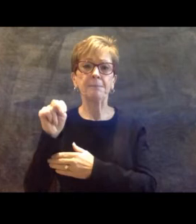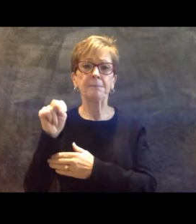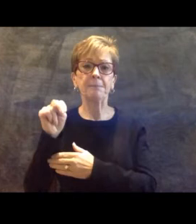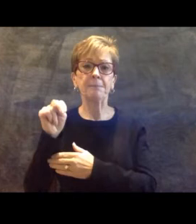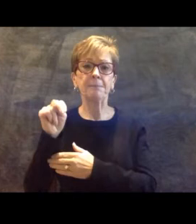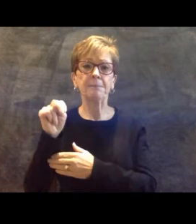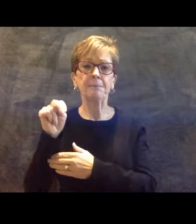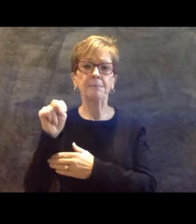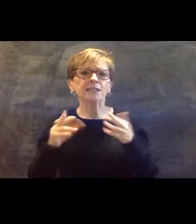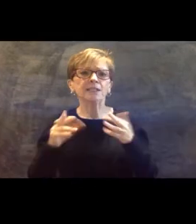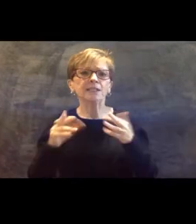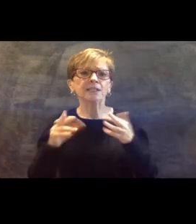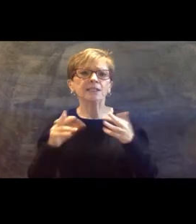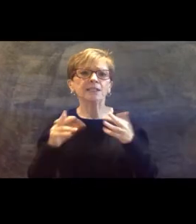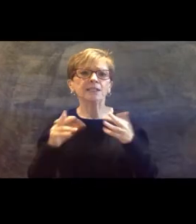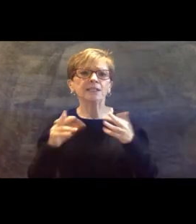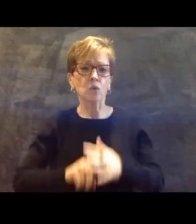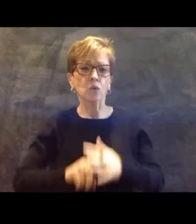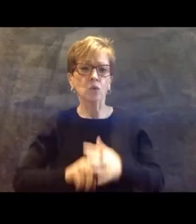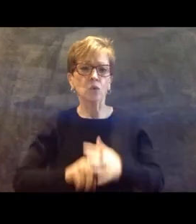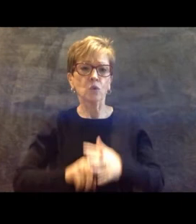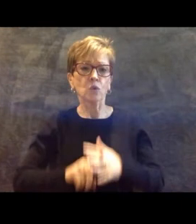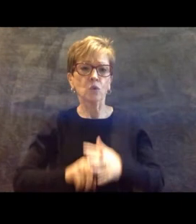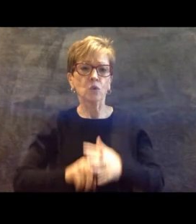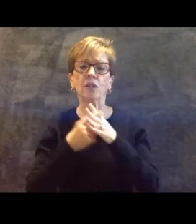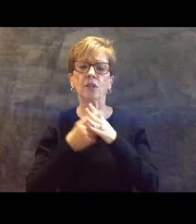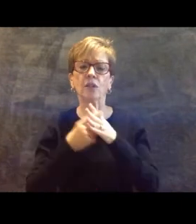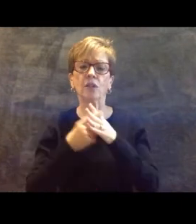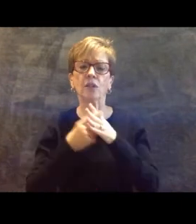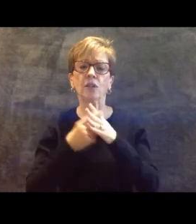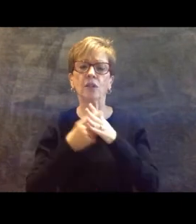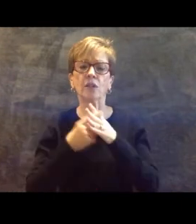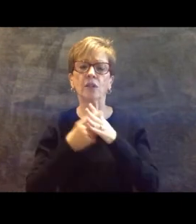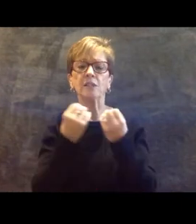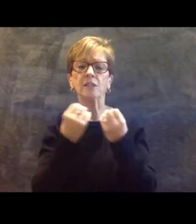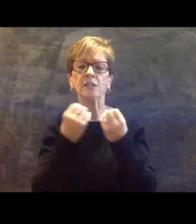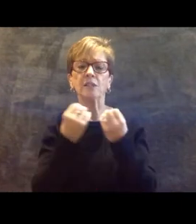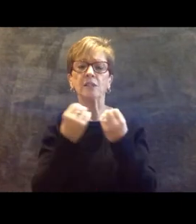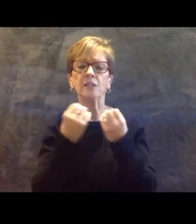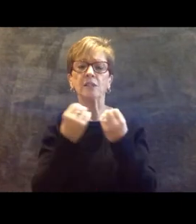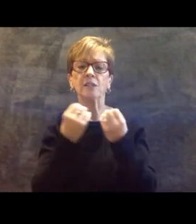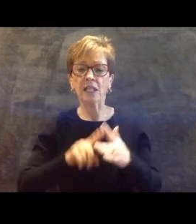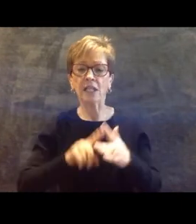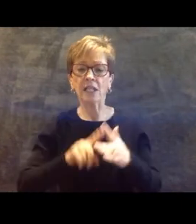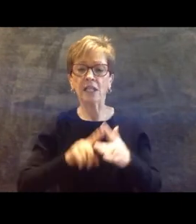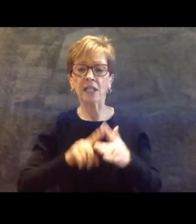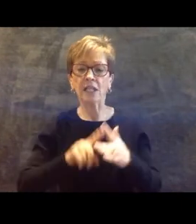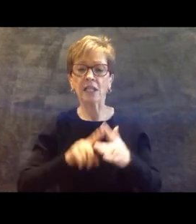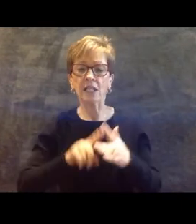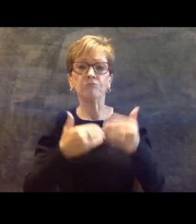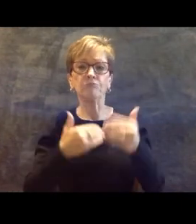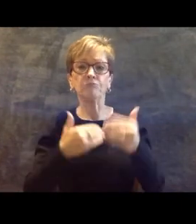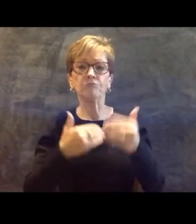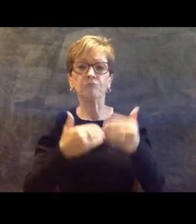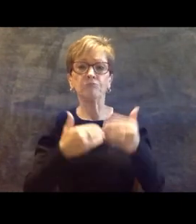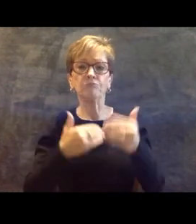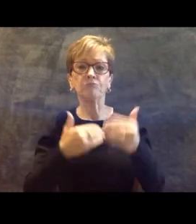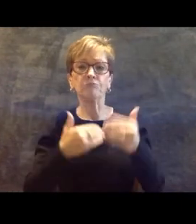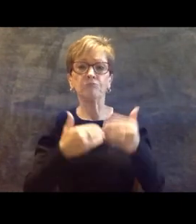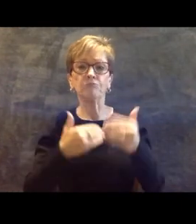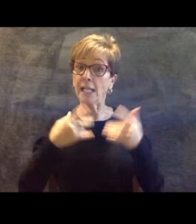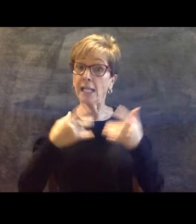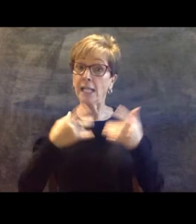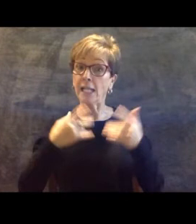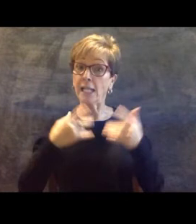through to start an organization. But once we got rolling, it was very exciting to see teachers join. And